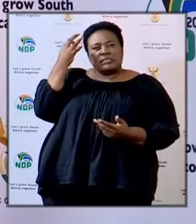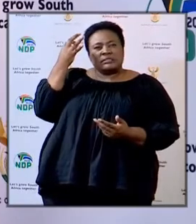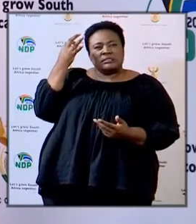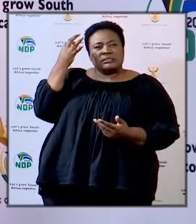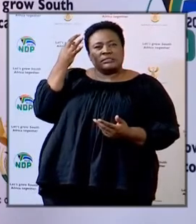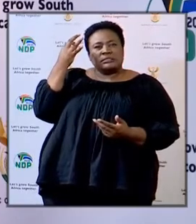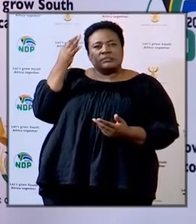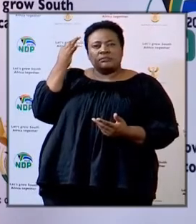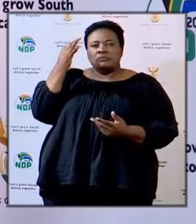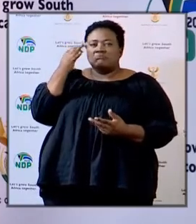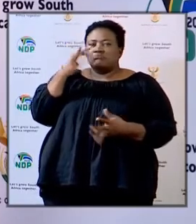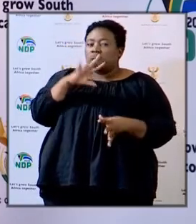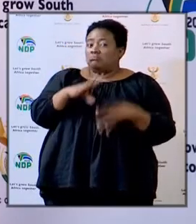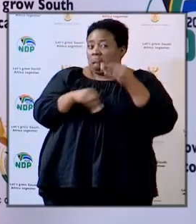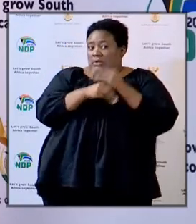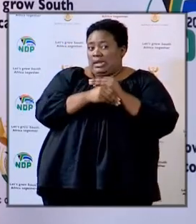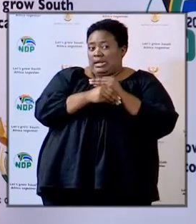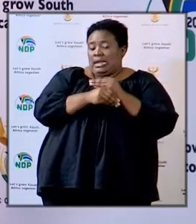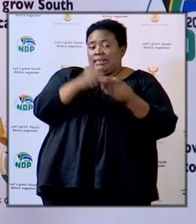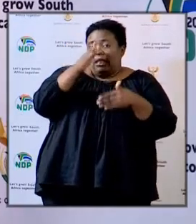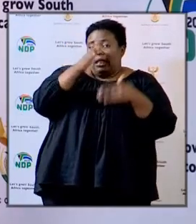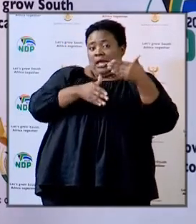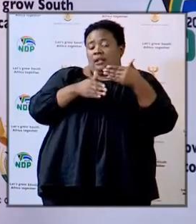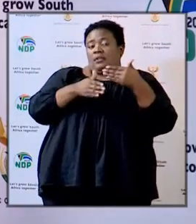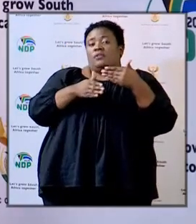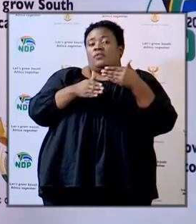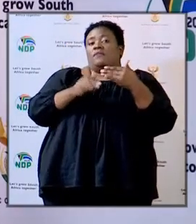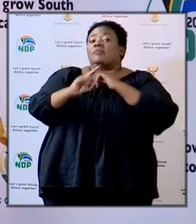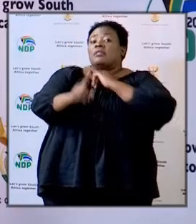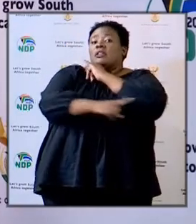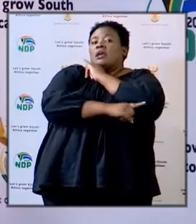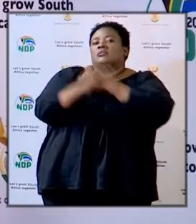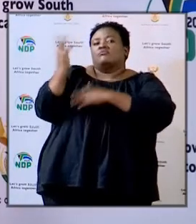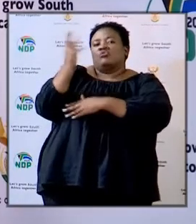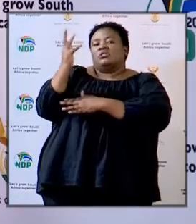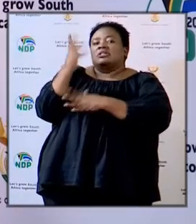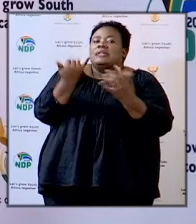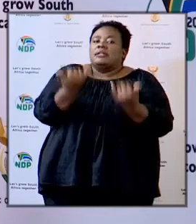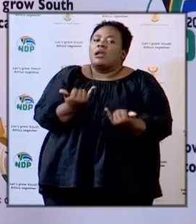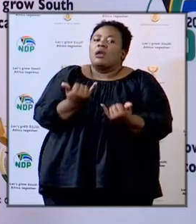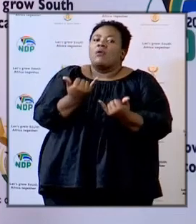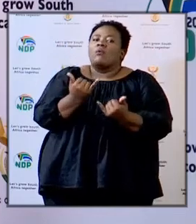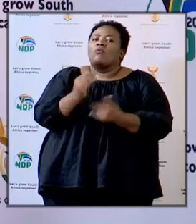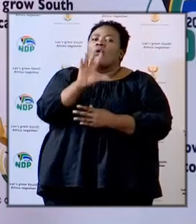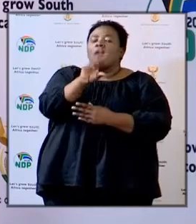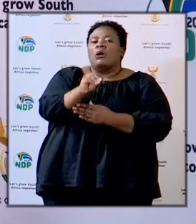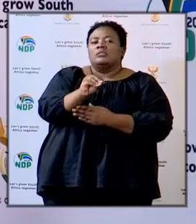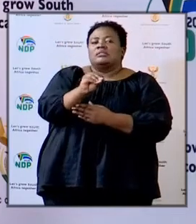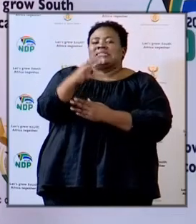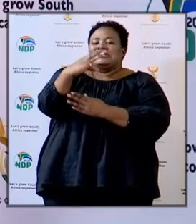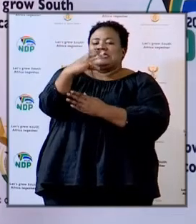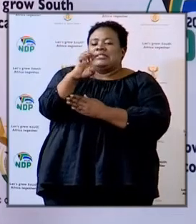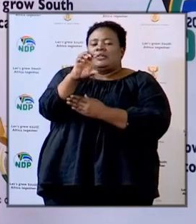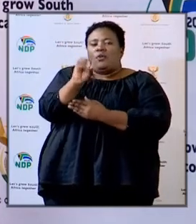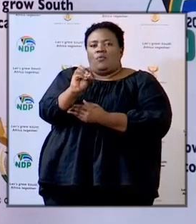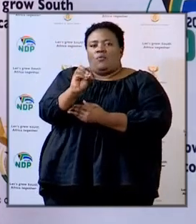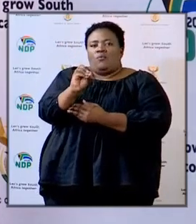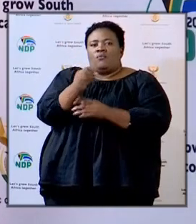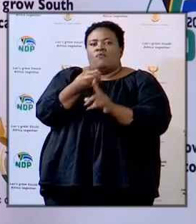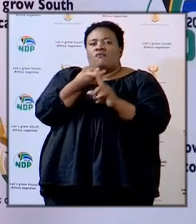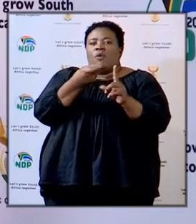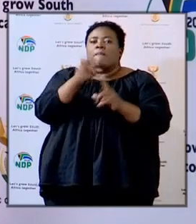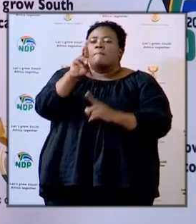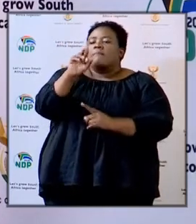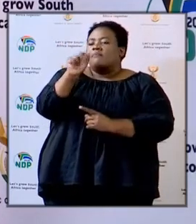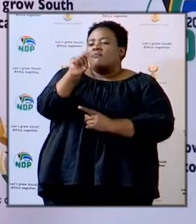at the end of the last presentation. We are now going to ask the CEO of Rainwater to come through to